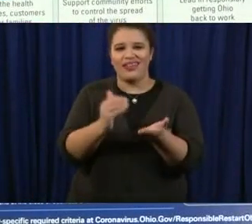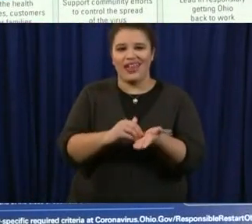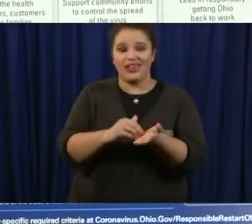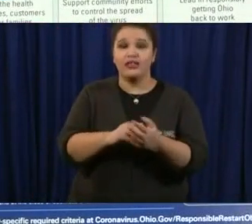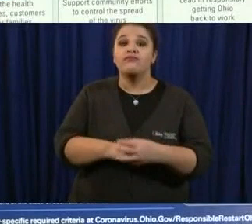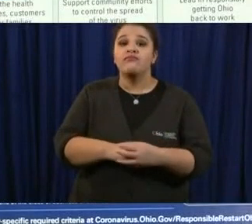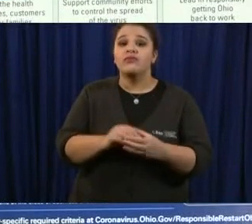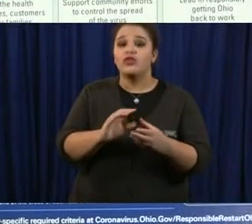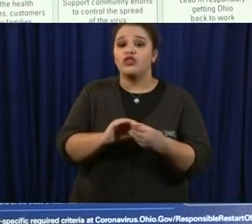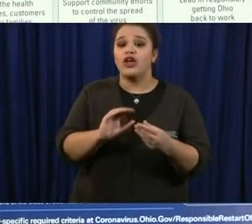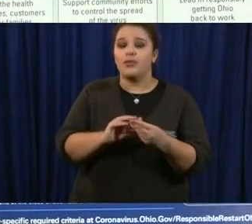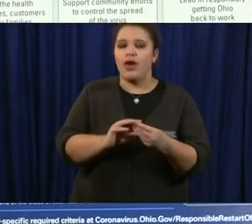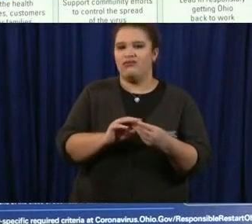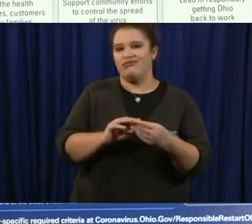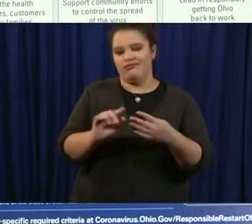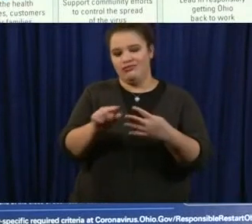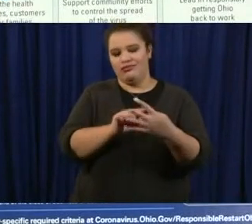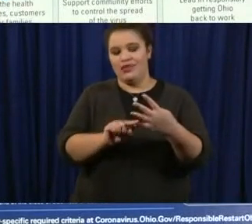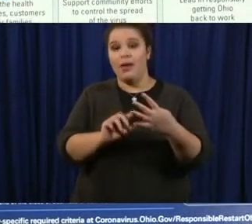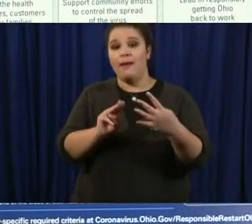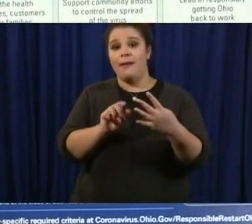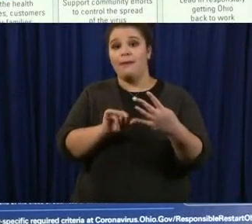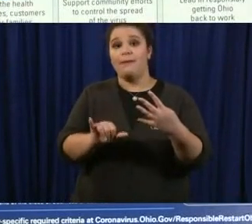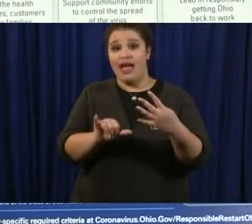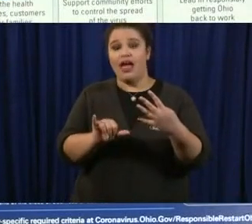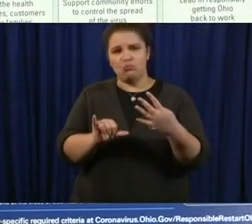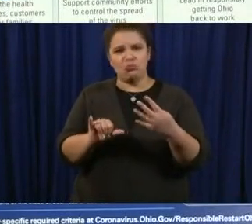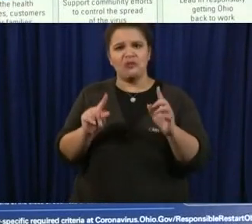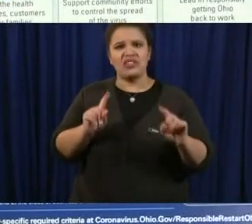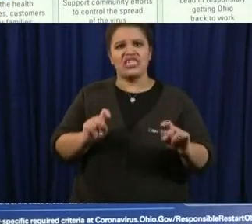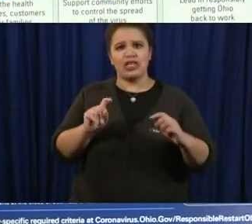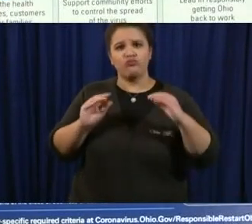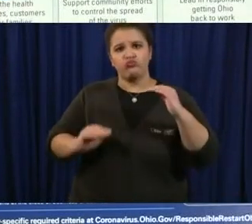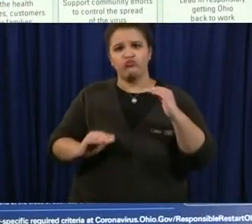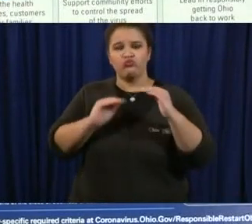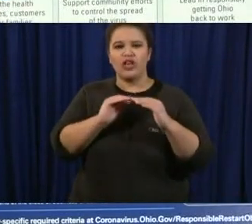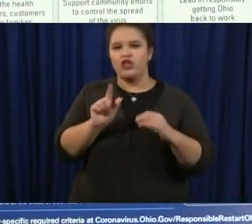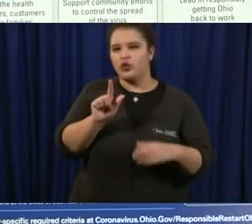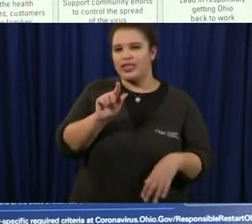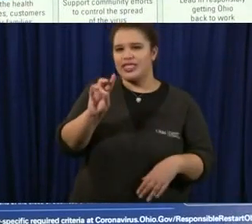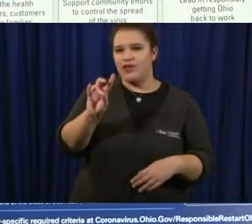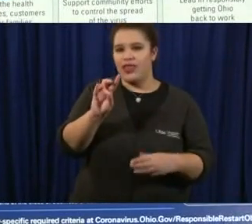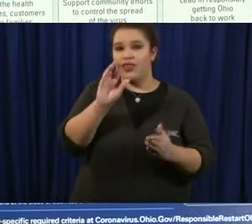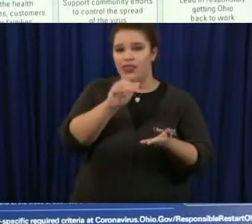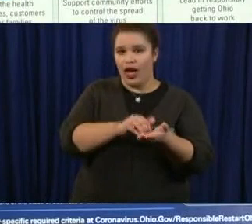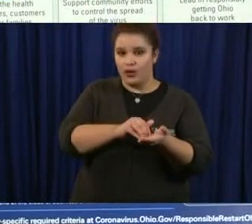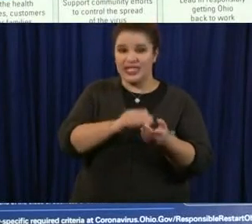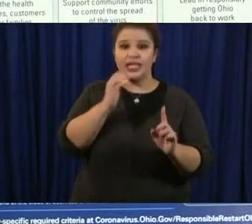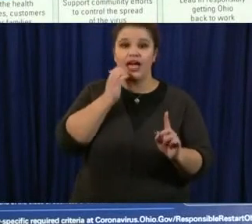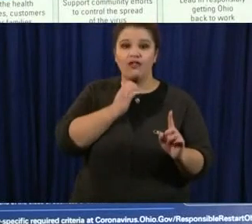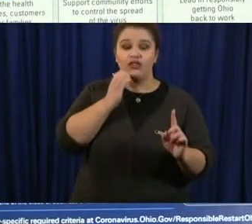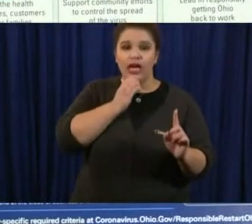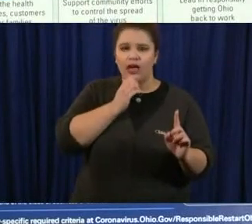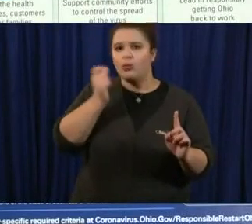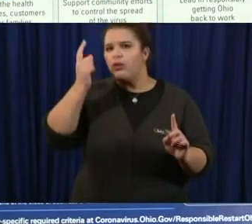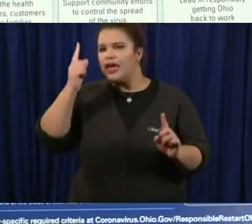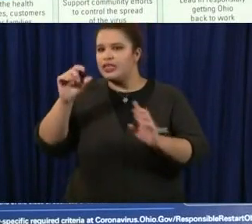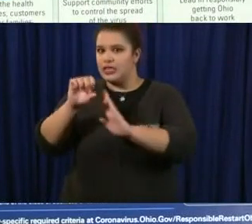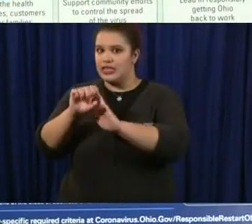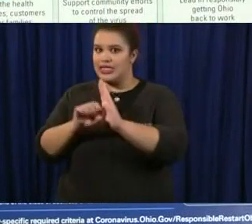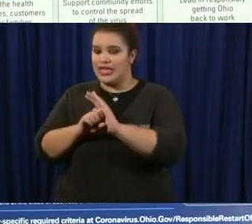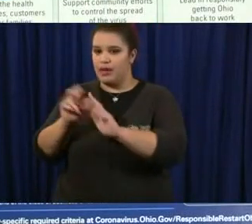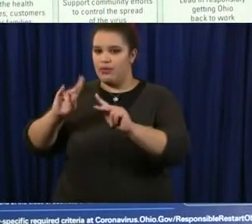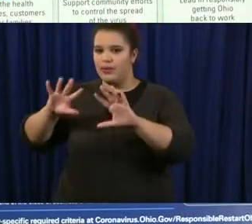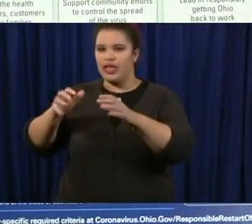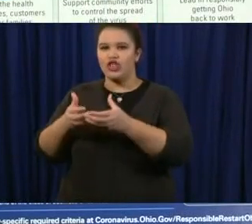the end of May at 20 27 000 tests a day with a state that has a population of 11 million how do you uh